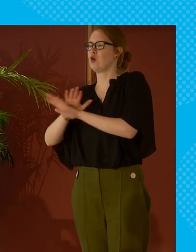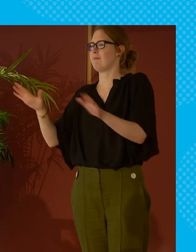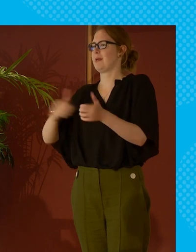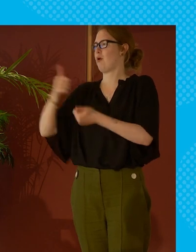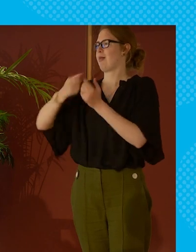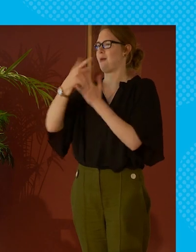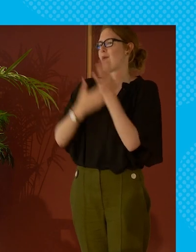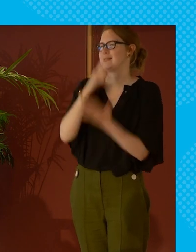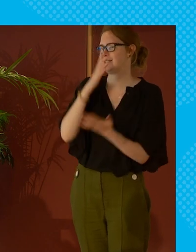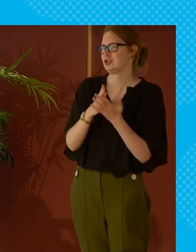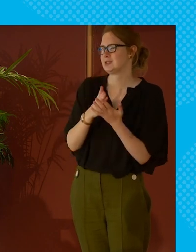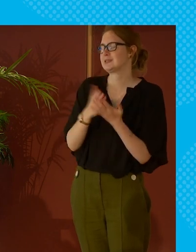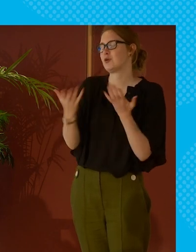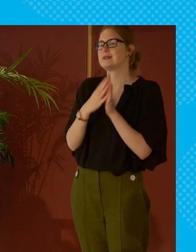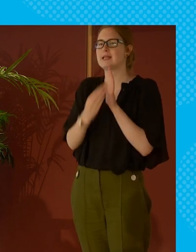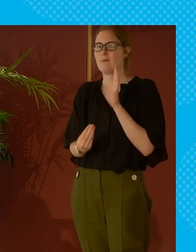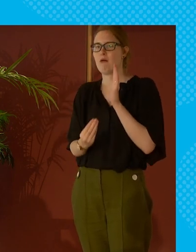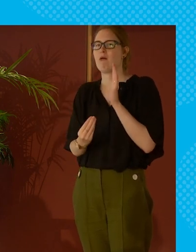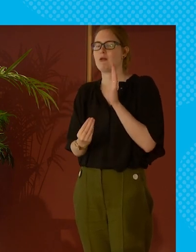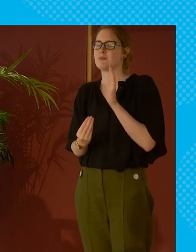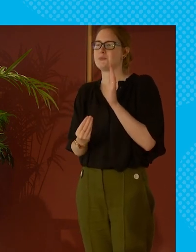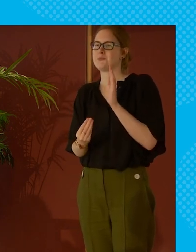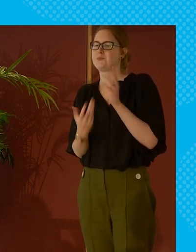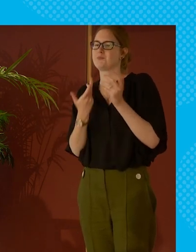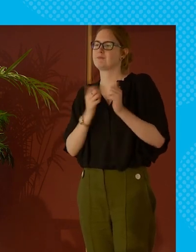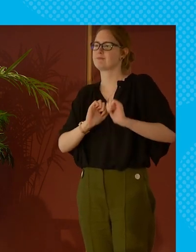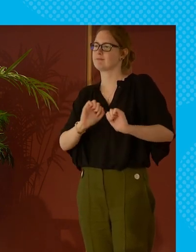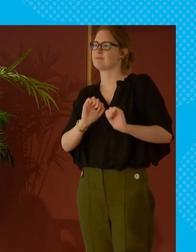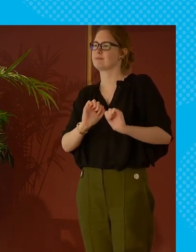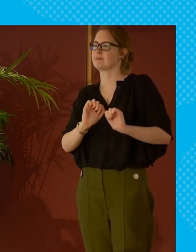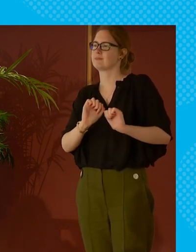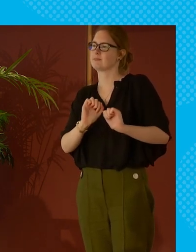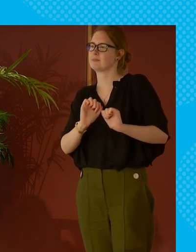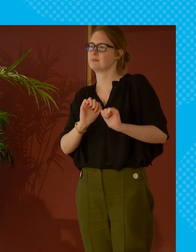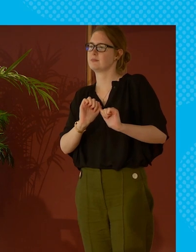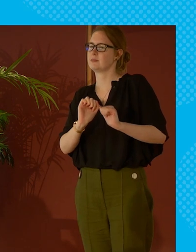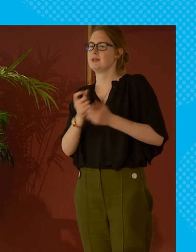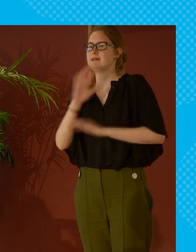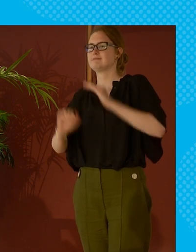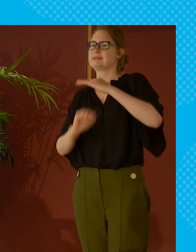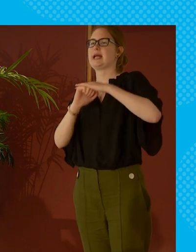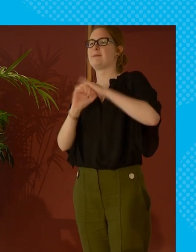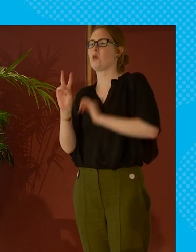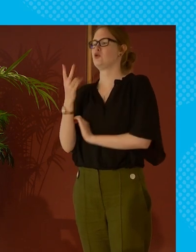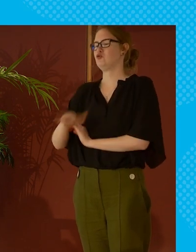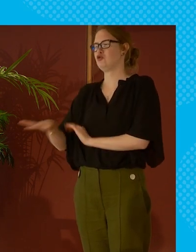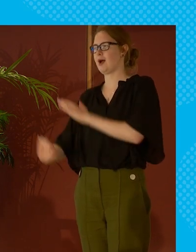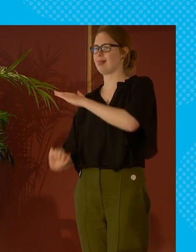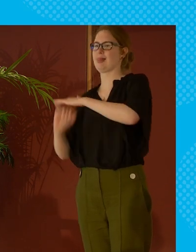be unpopular policy decisions such as the the cap on the two-child limit